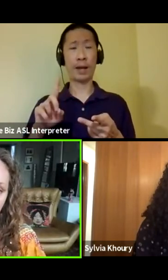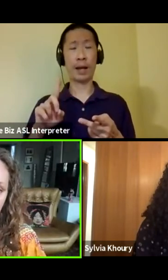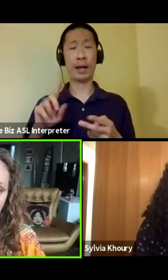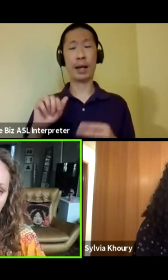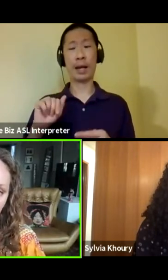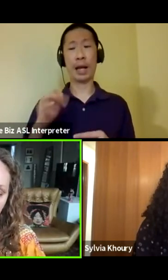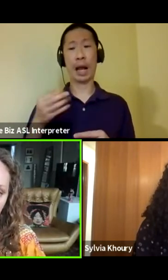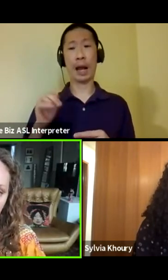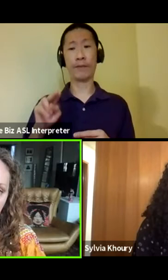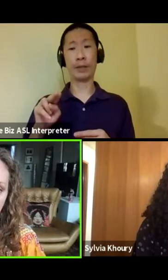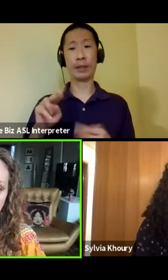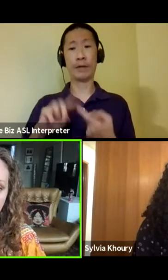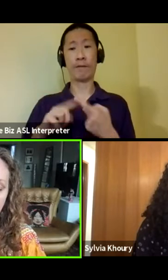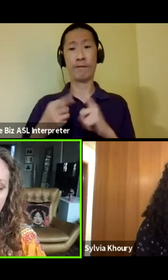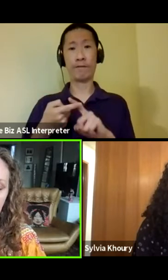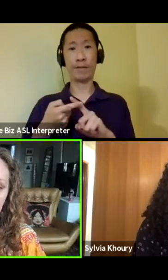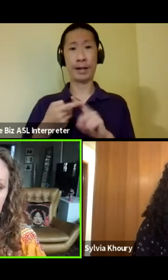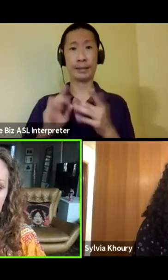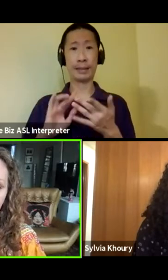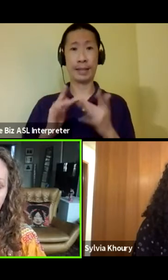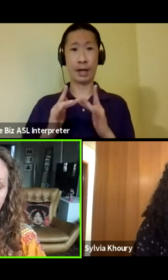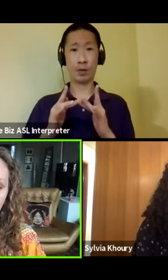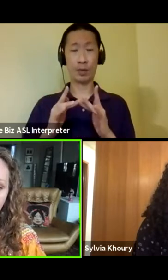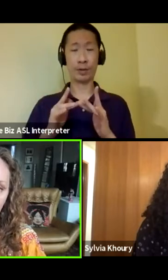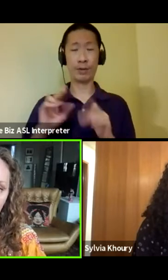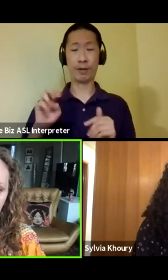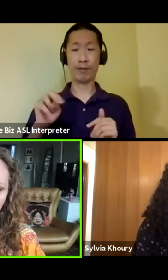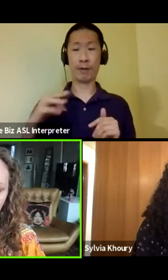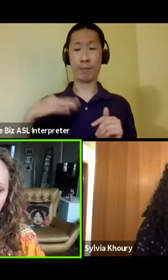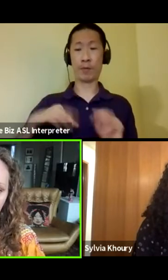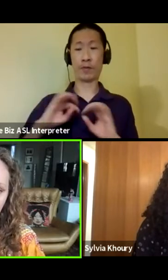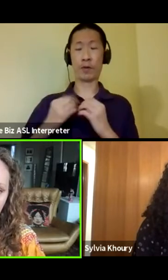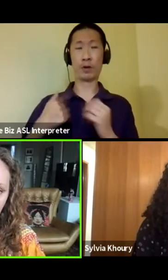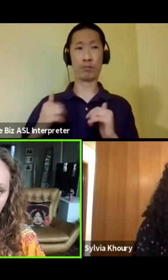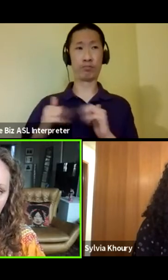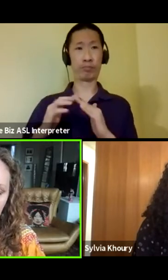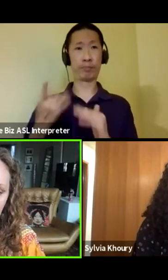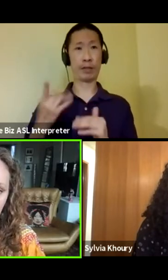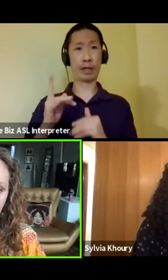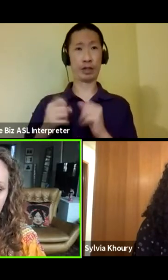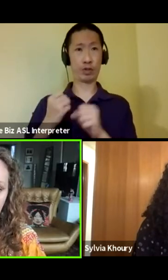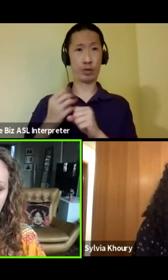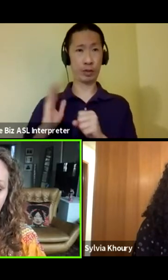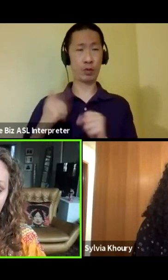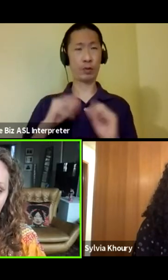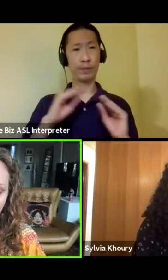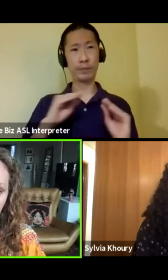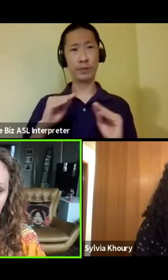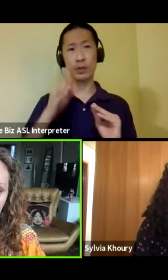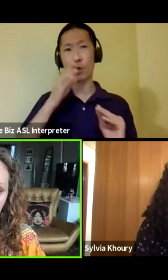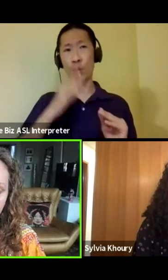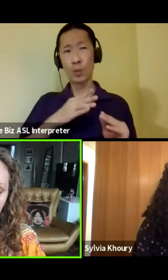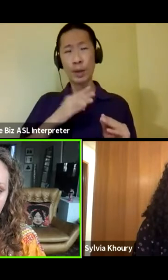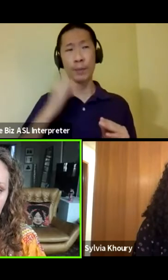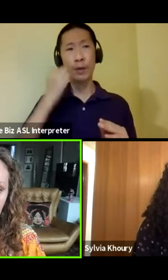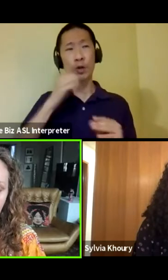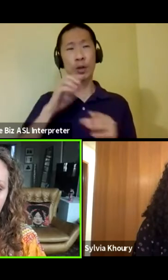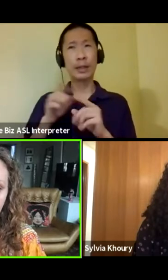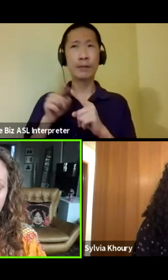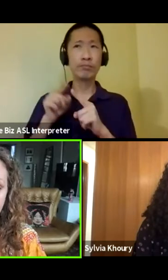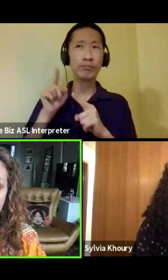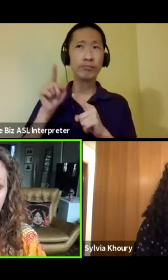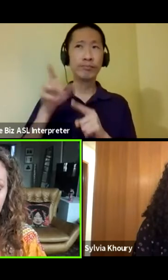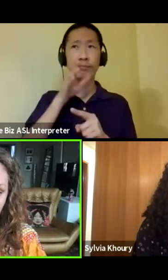a nonprofit that I started 18 years ago. We've been educating women and girls and in a remote province of Afghanistan.